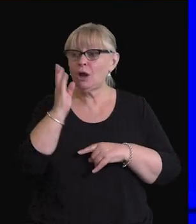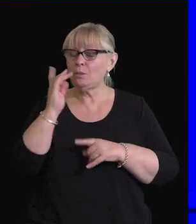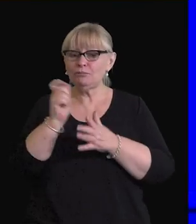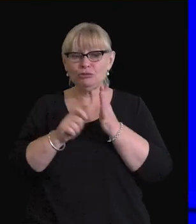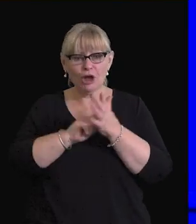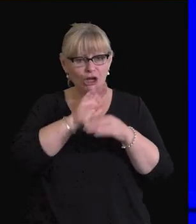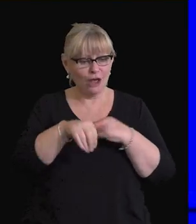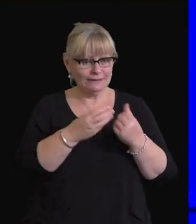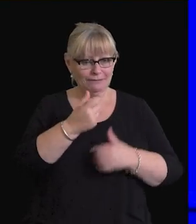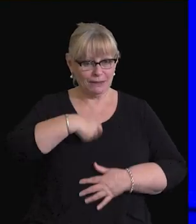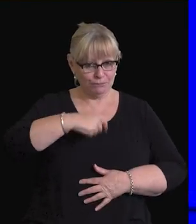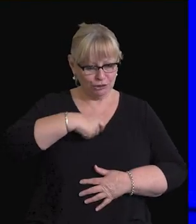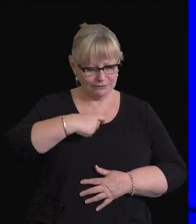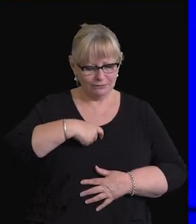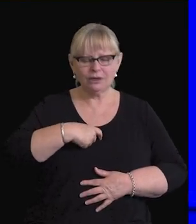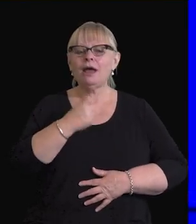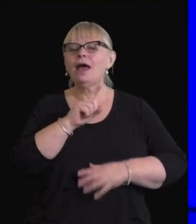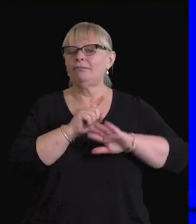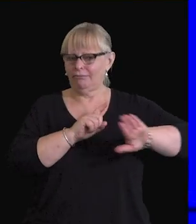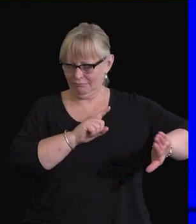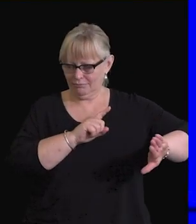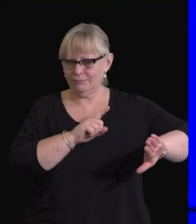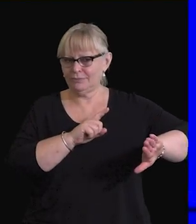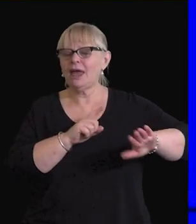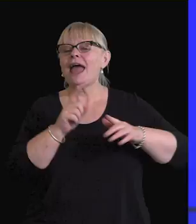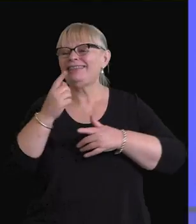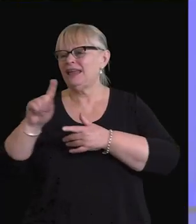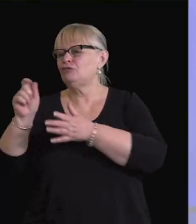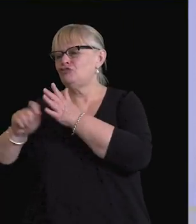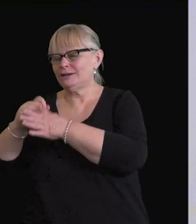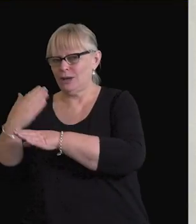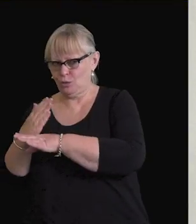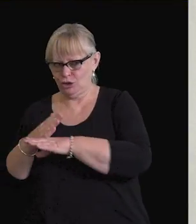something personal, and then when we write at work, we'll start with the personal.